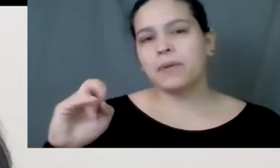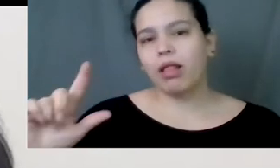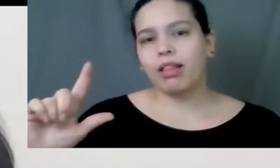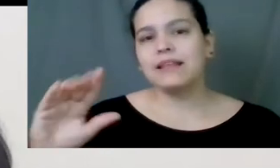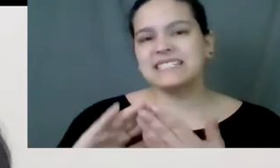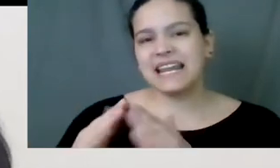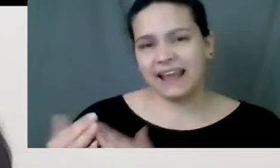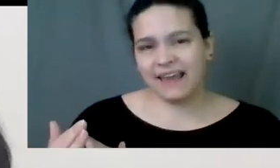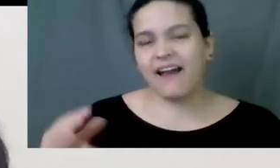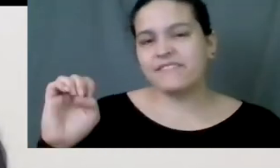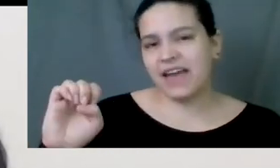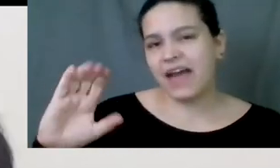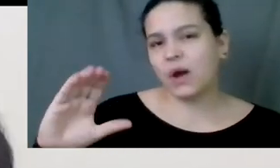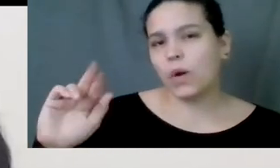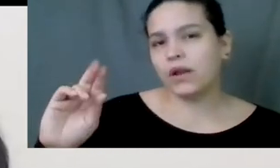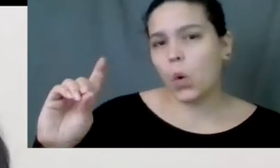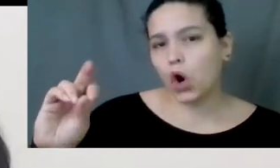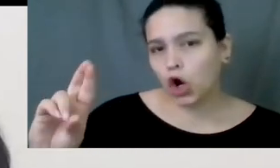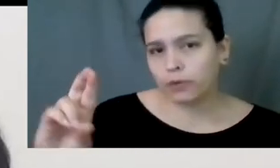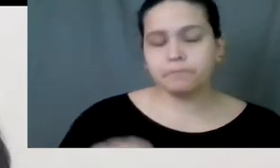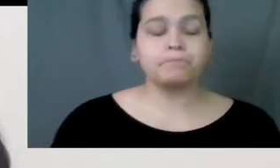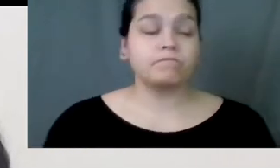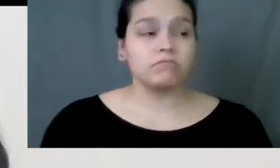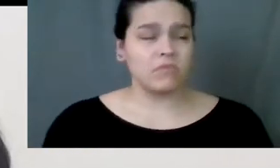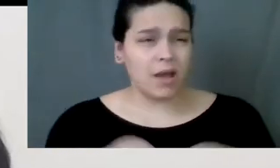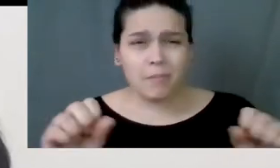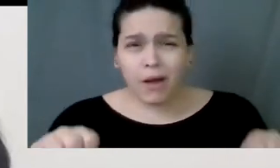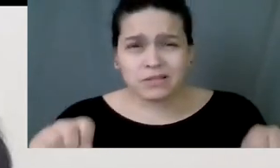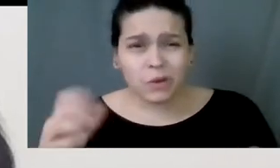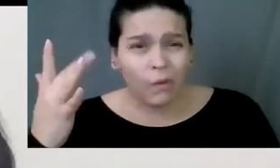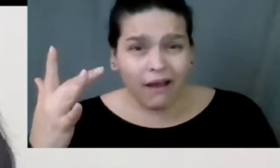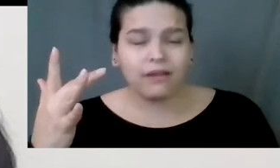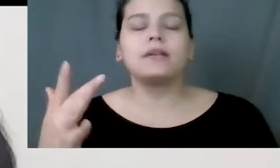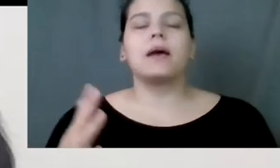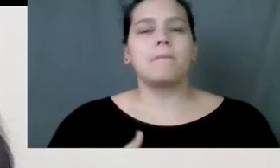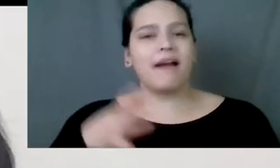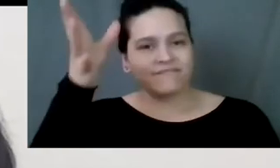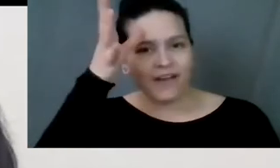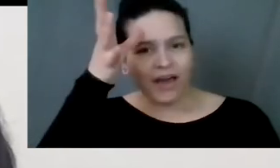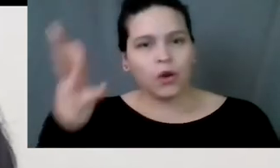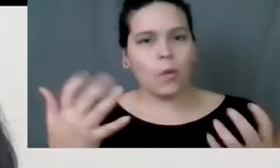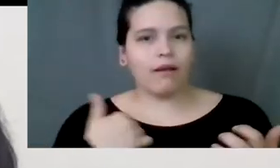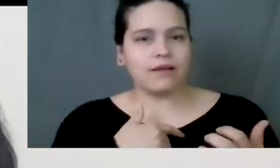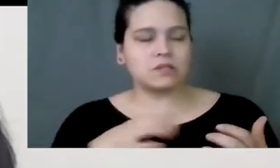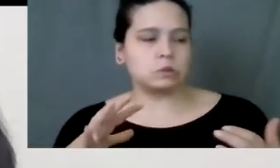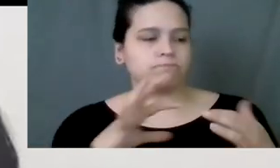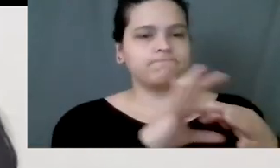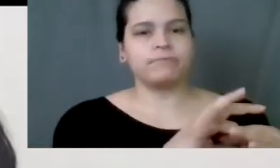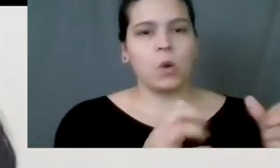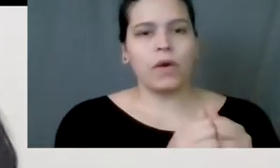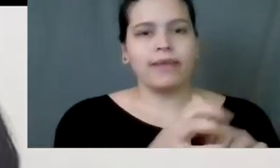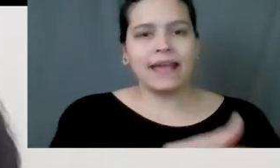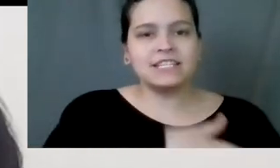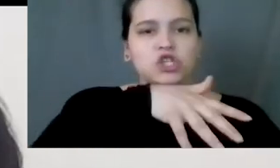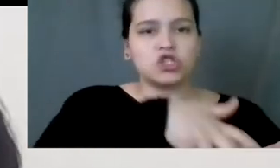that was made possible because my father was so adamant about us staying connected to our indigenous